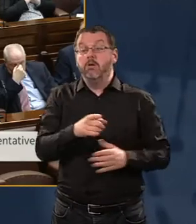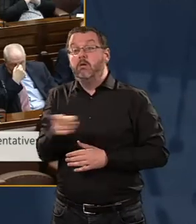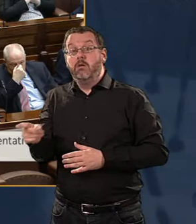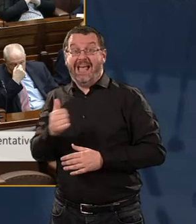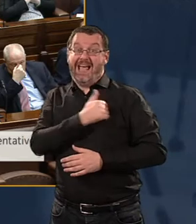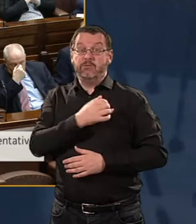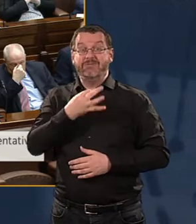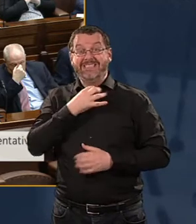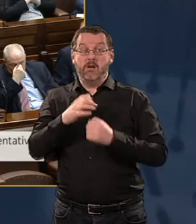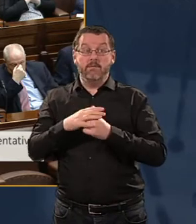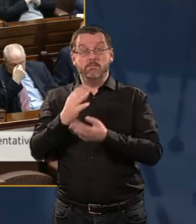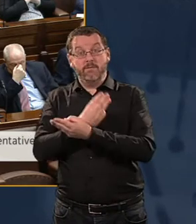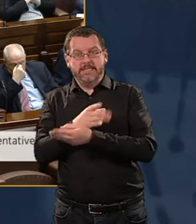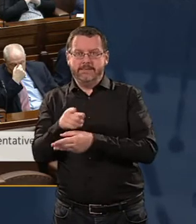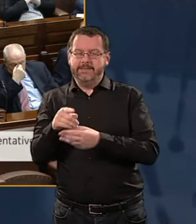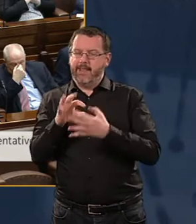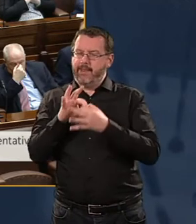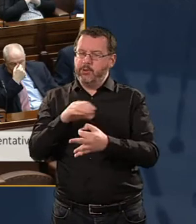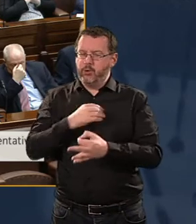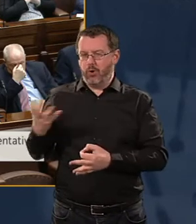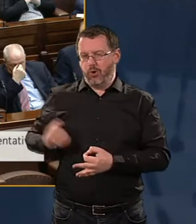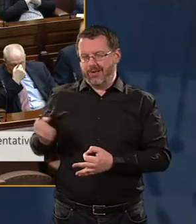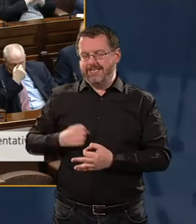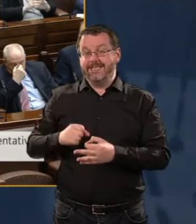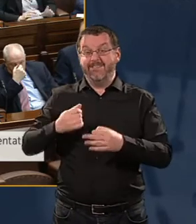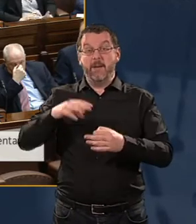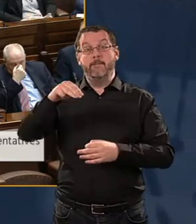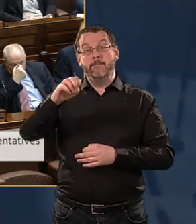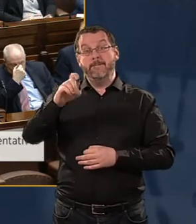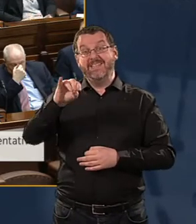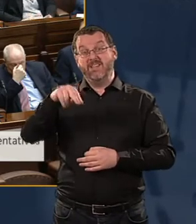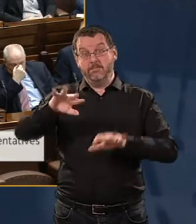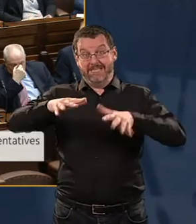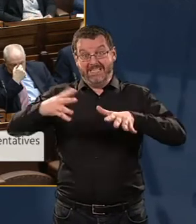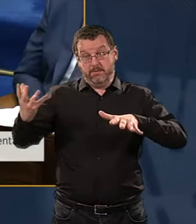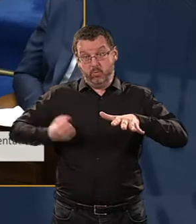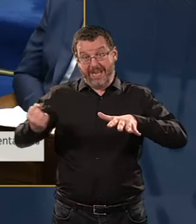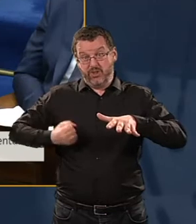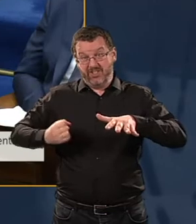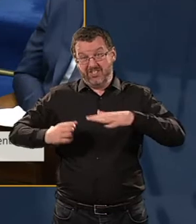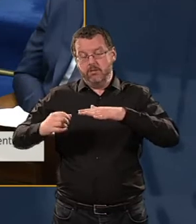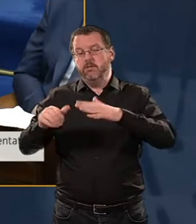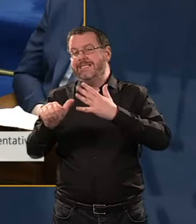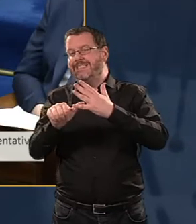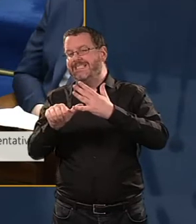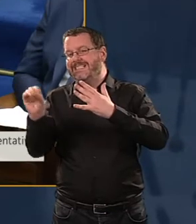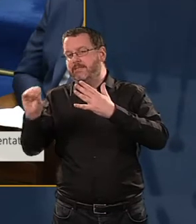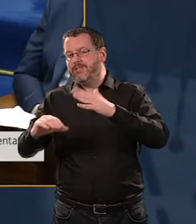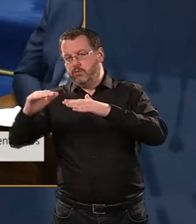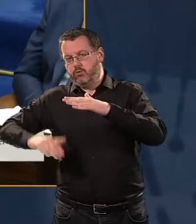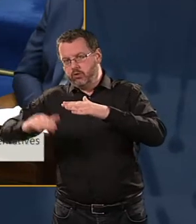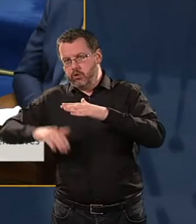is a relative measure. It is related to earning 60% less than the median income. You are a bright guy, understand facts and you understand numbers.